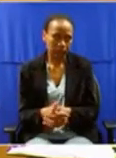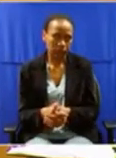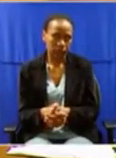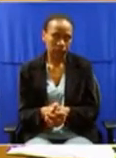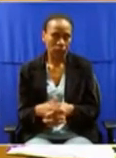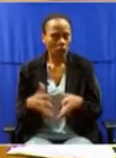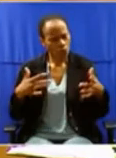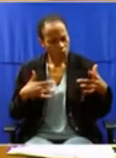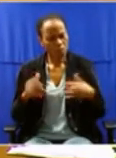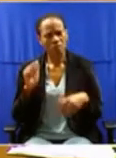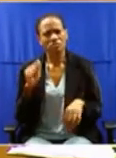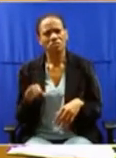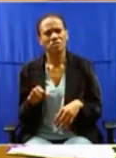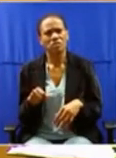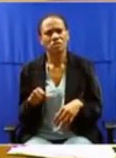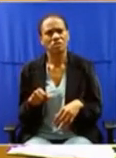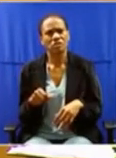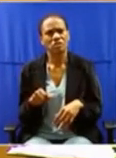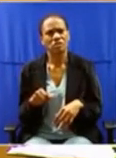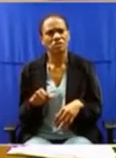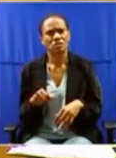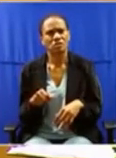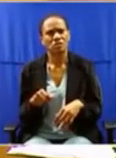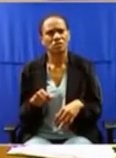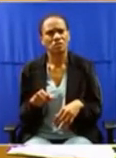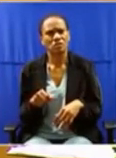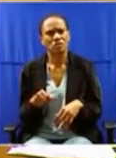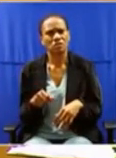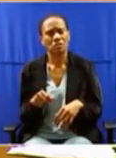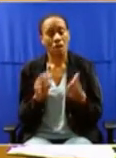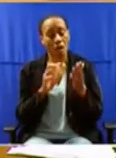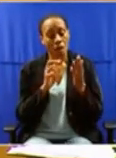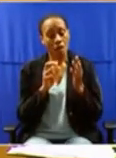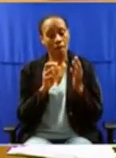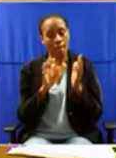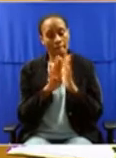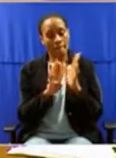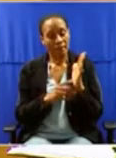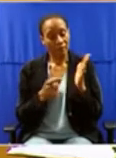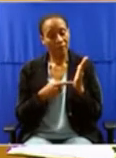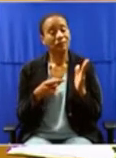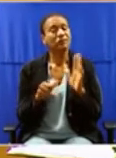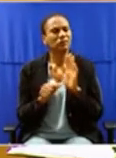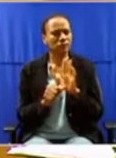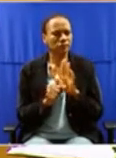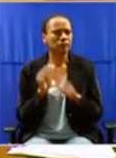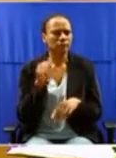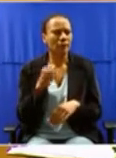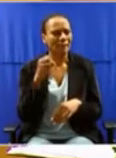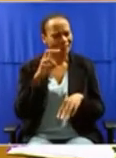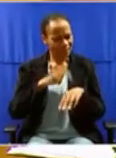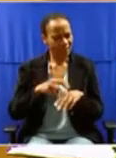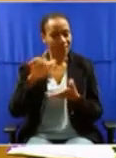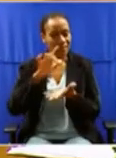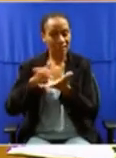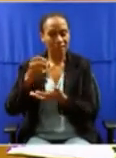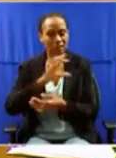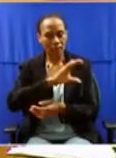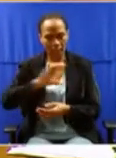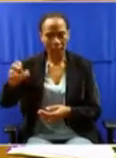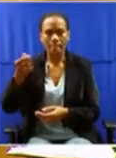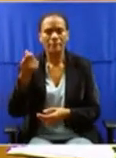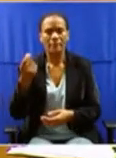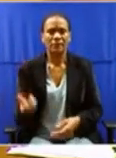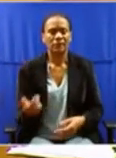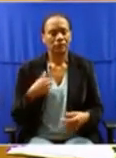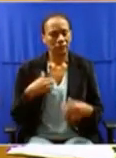might pass this very, very improved legislation, there would be insufficient funds to provide for the shelters. So this is a deep